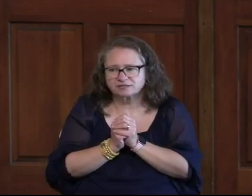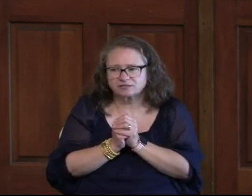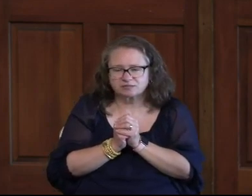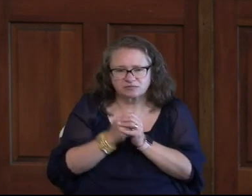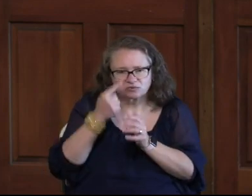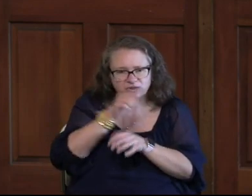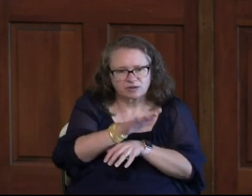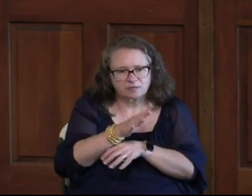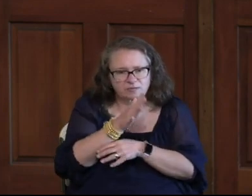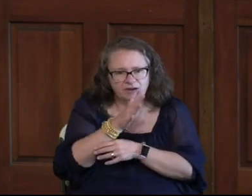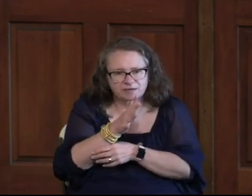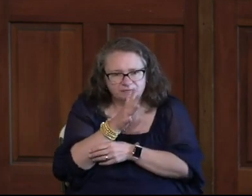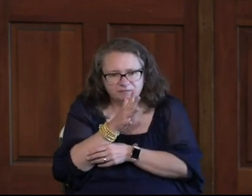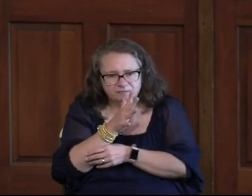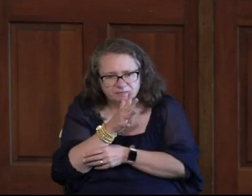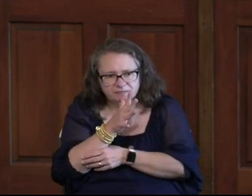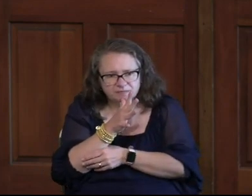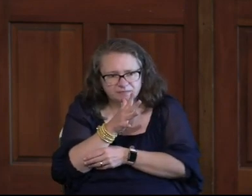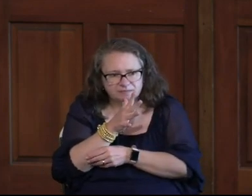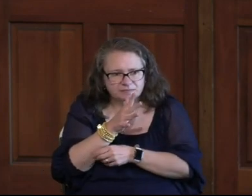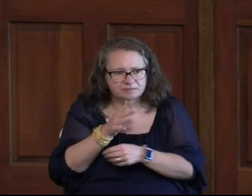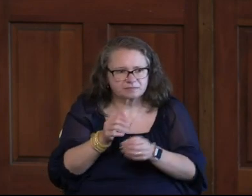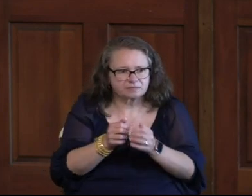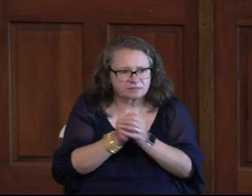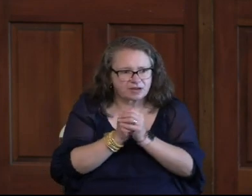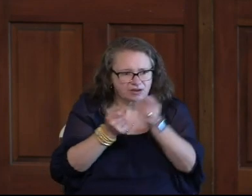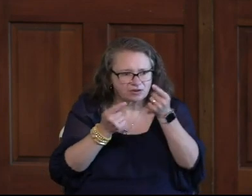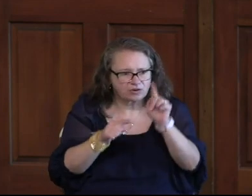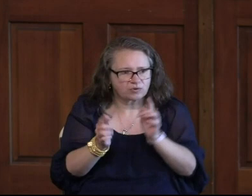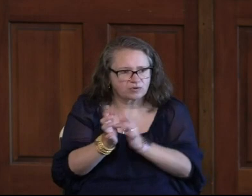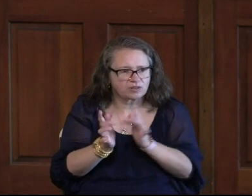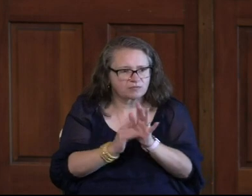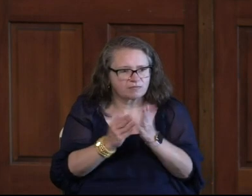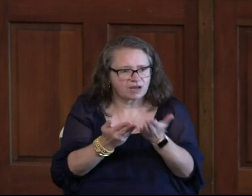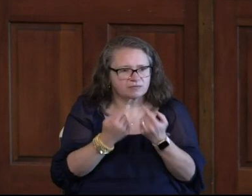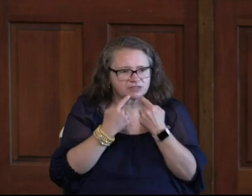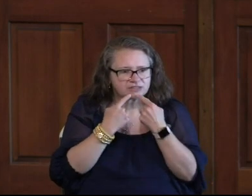Pray for them I you to pray according to this scripture